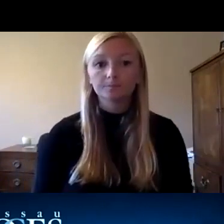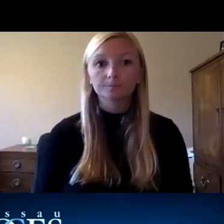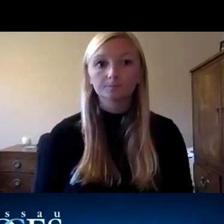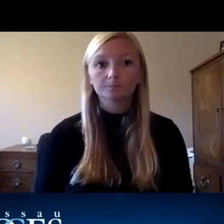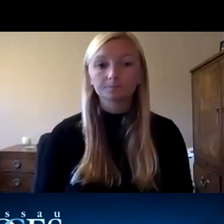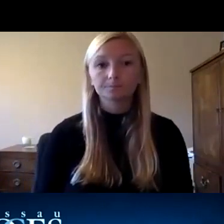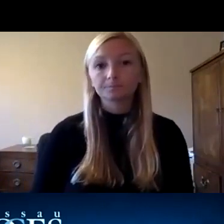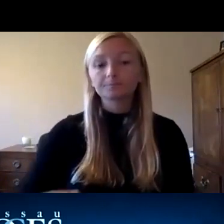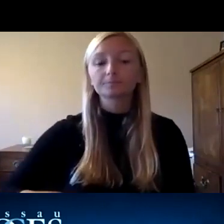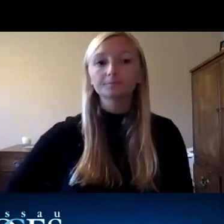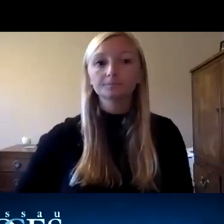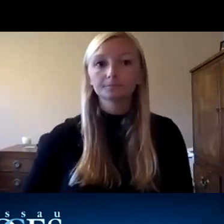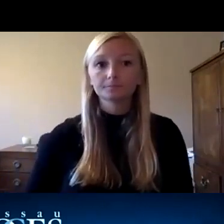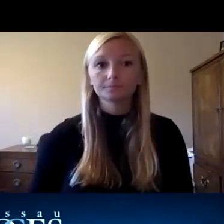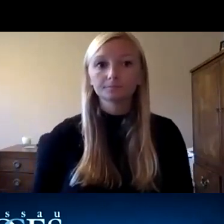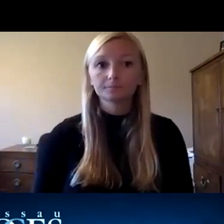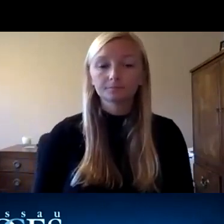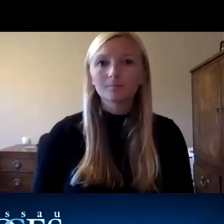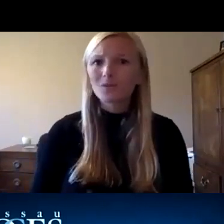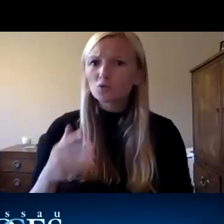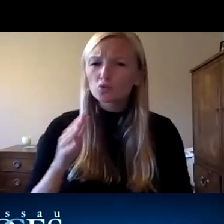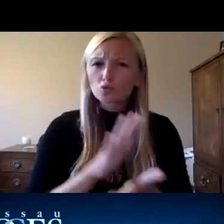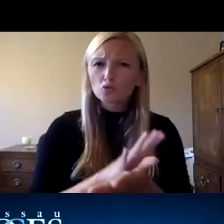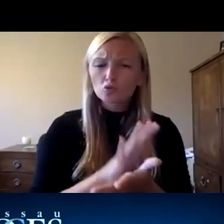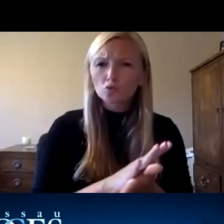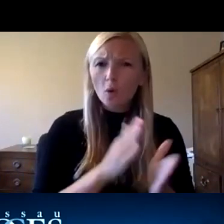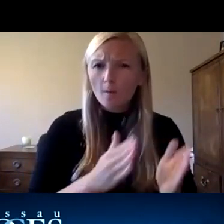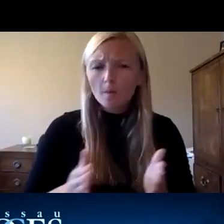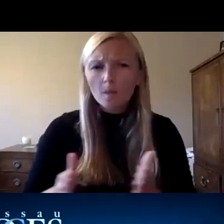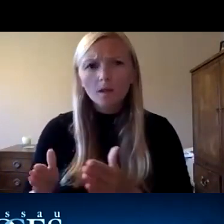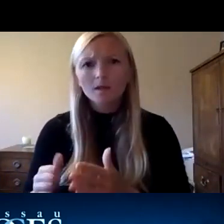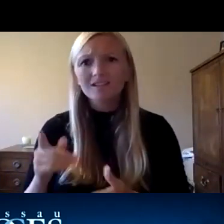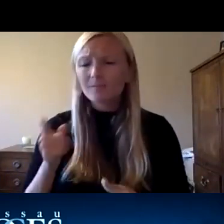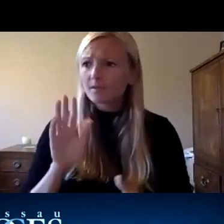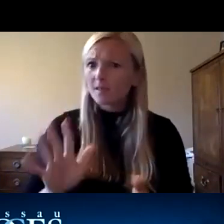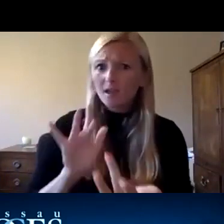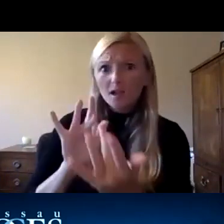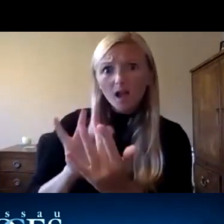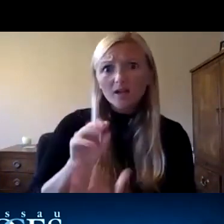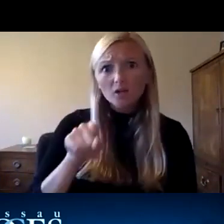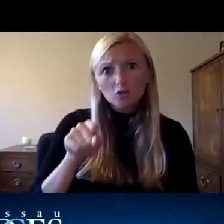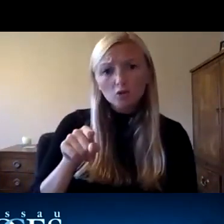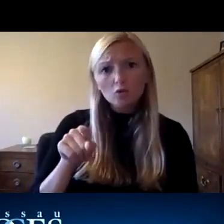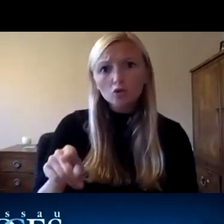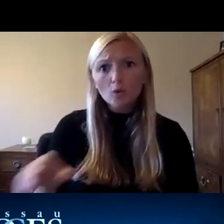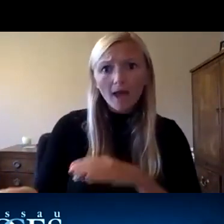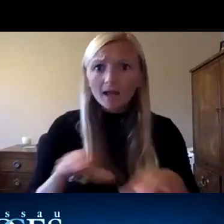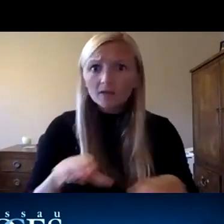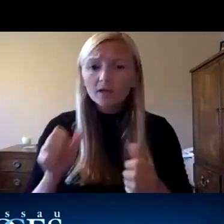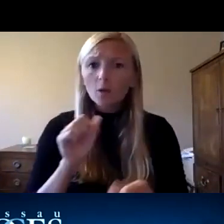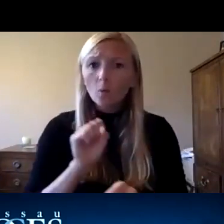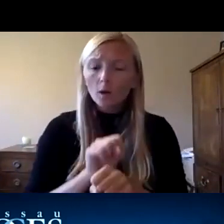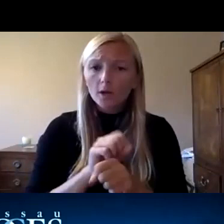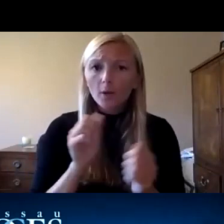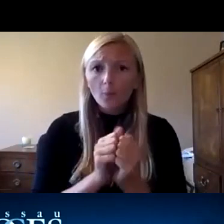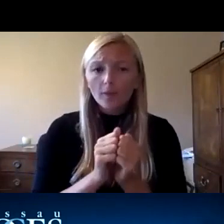mariam have school districts planning departments reach out to you and are you actively working working with them to